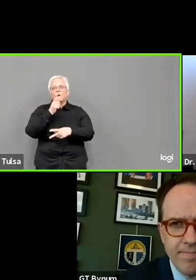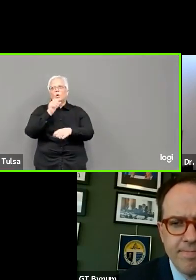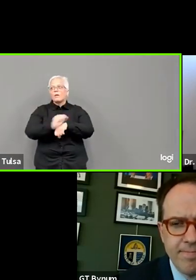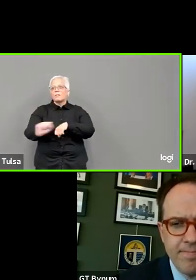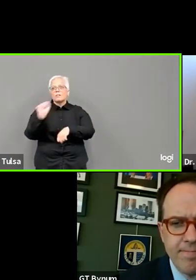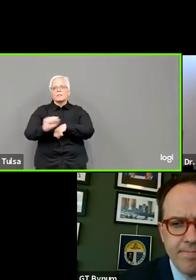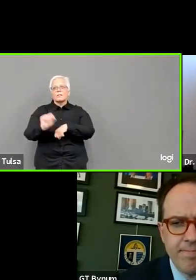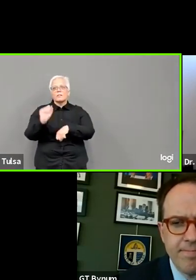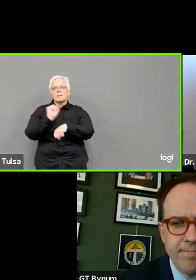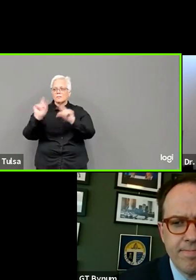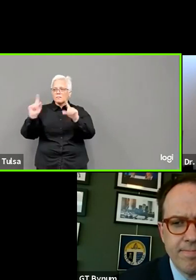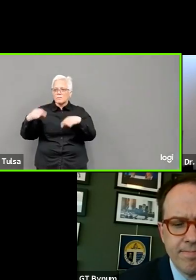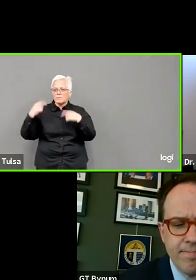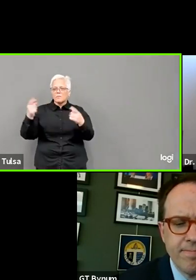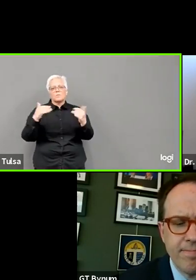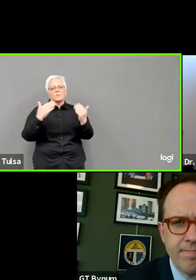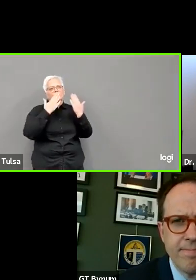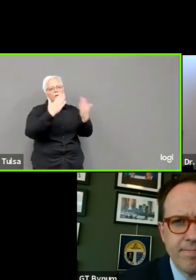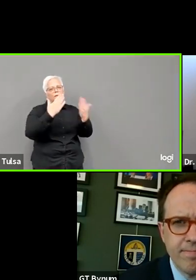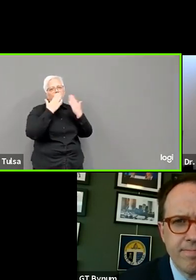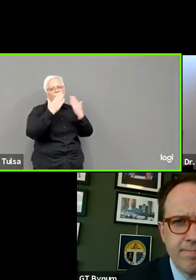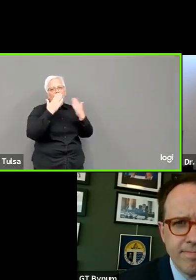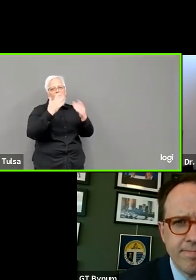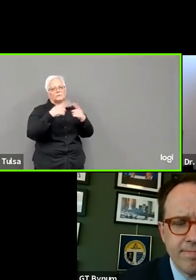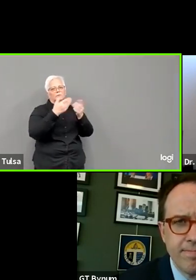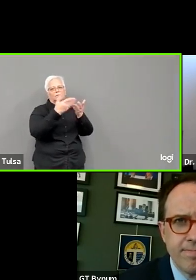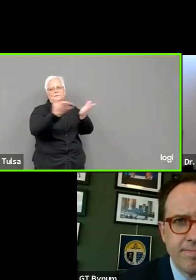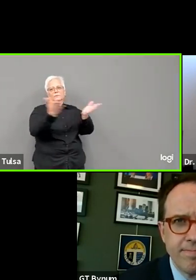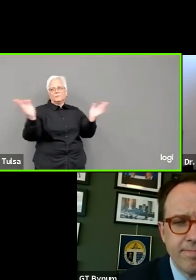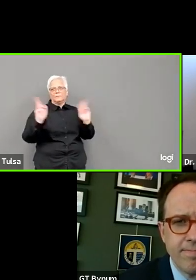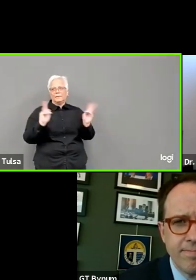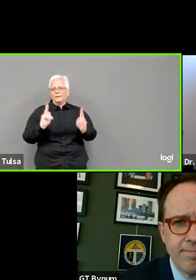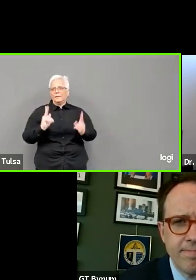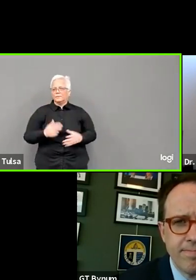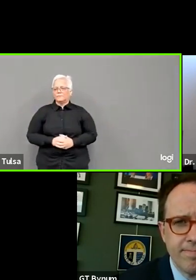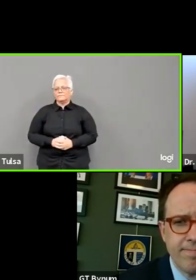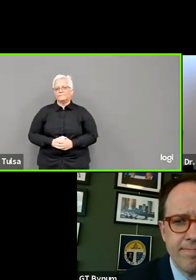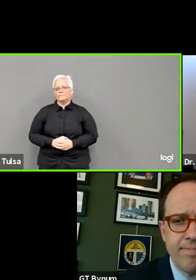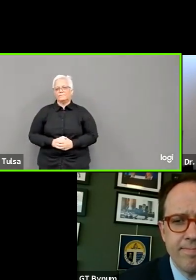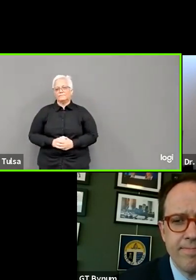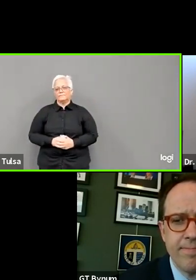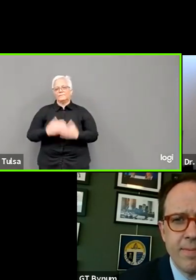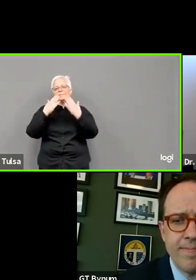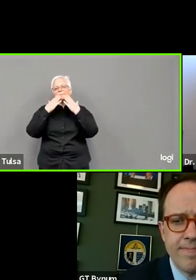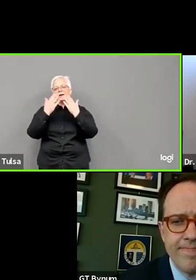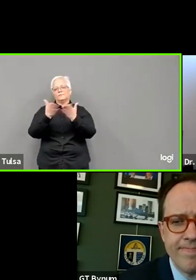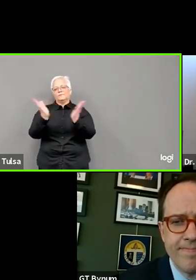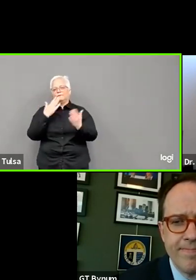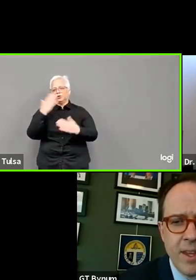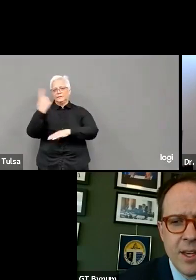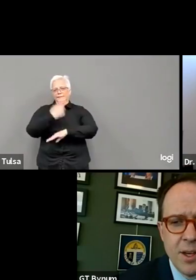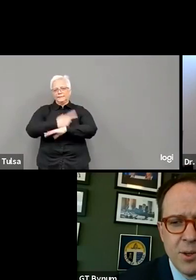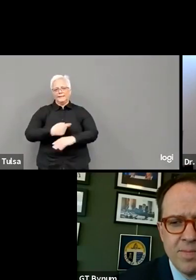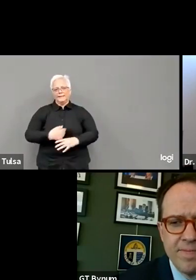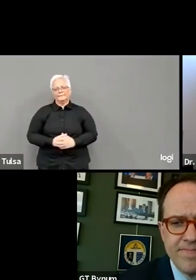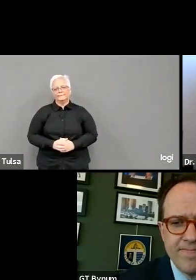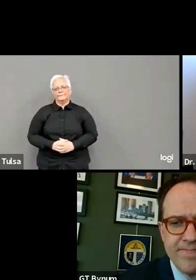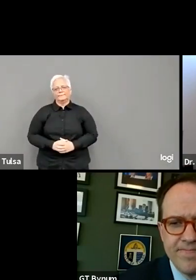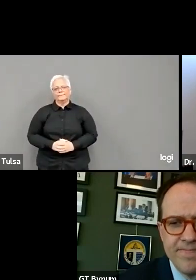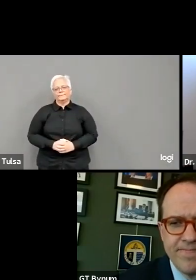all of, all of us. Uh, we appreciate your hard work. Uh, thank you all very much and have a wonderful day. Thank you.